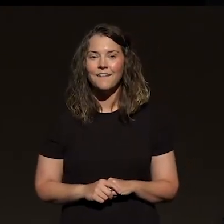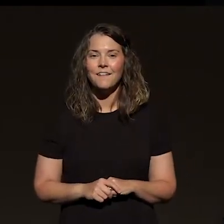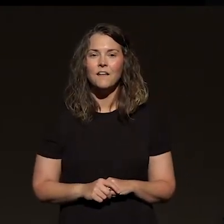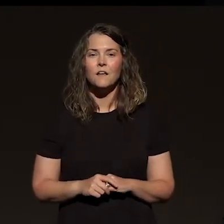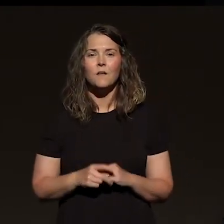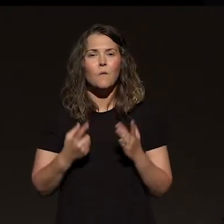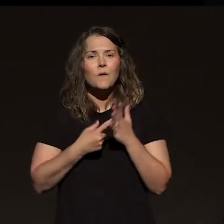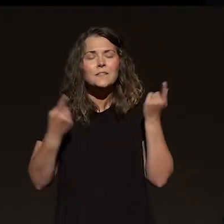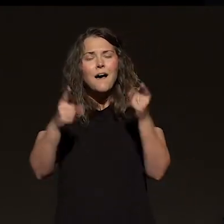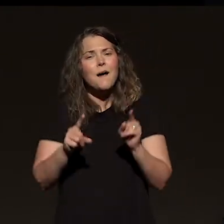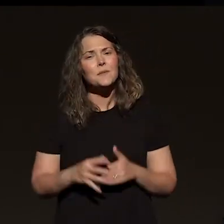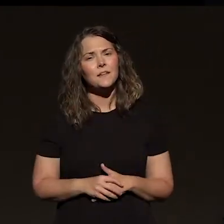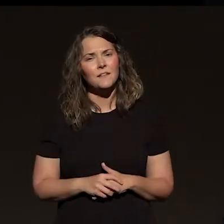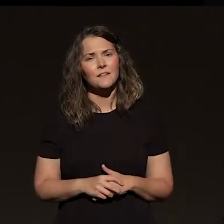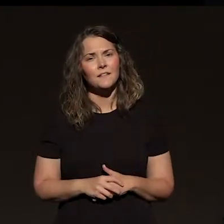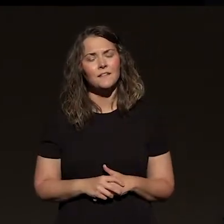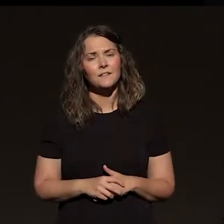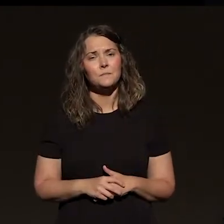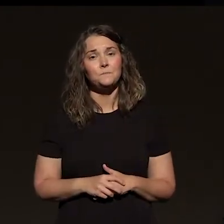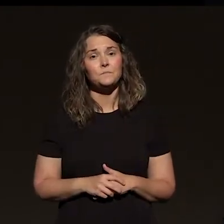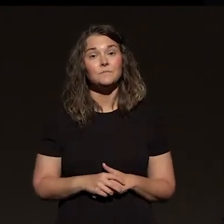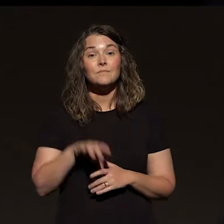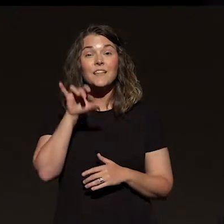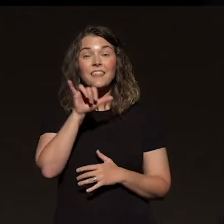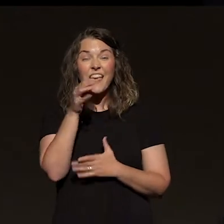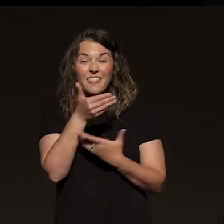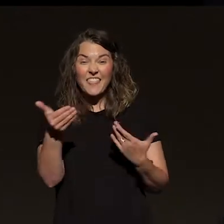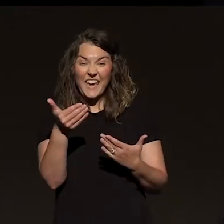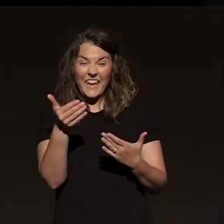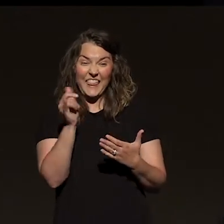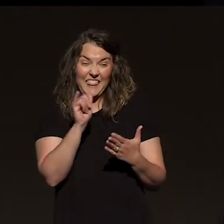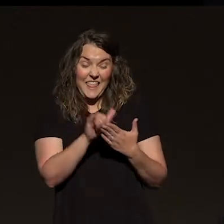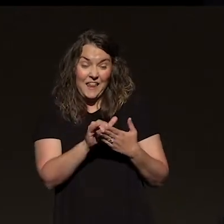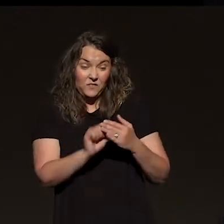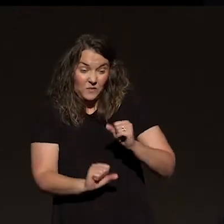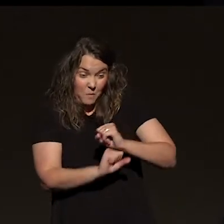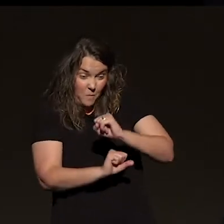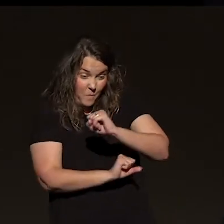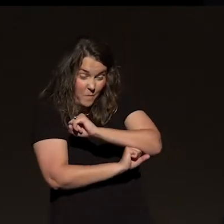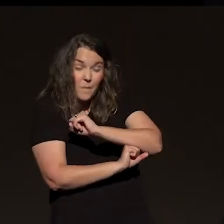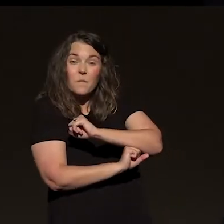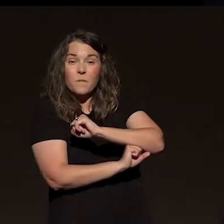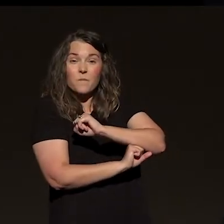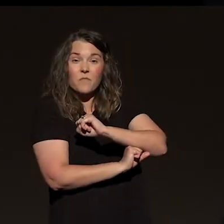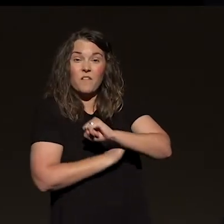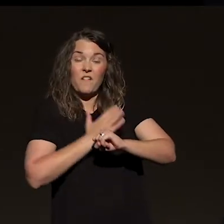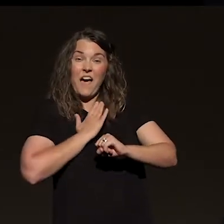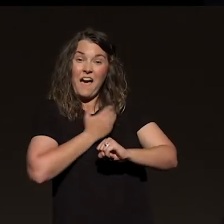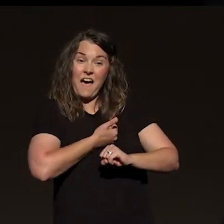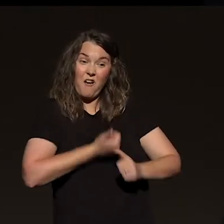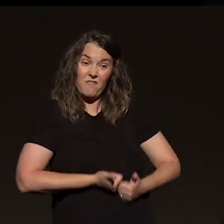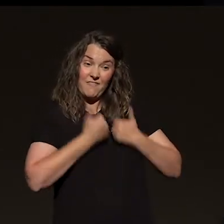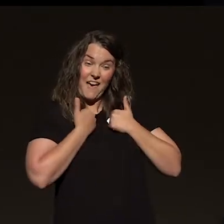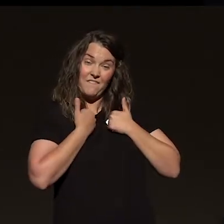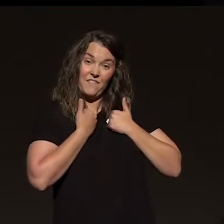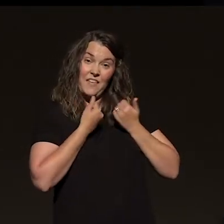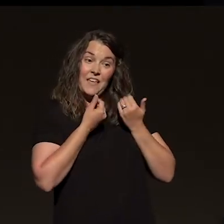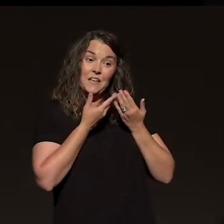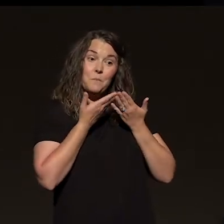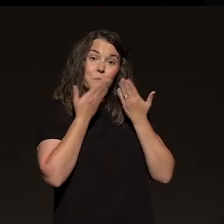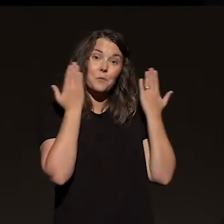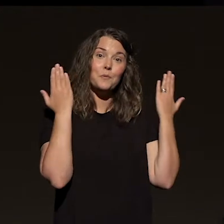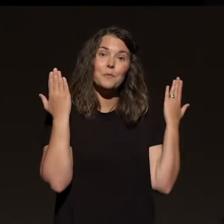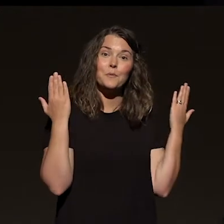What's happening? Man, that thing that we were basing, our worth and value, that's over with. That was a lot. That was